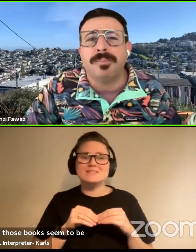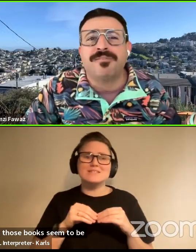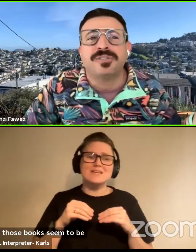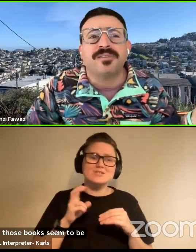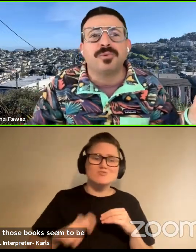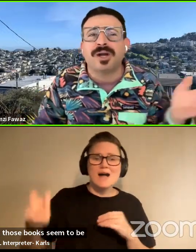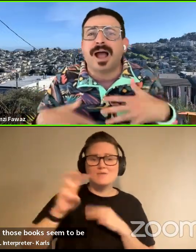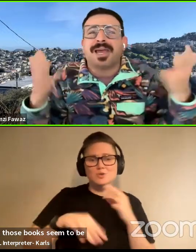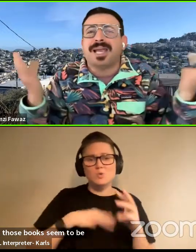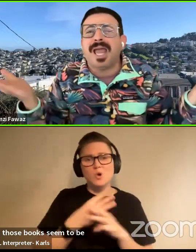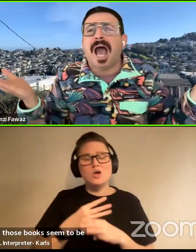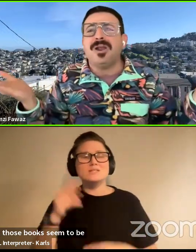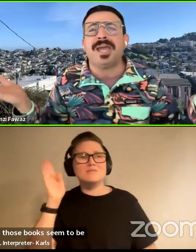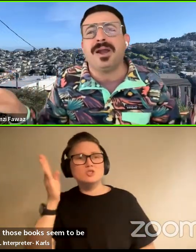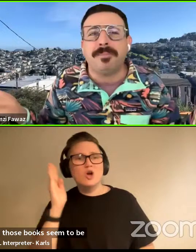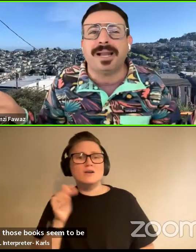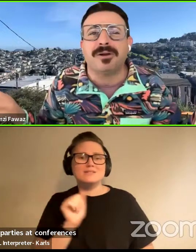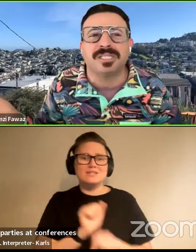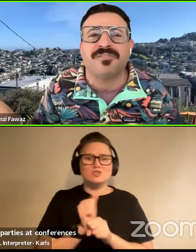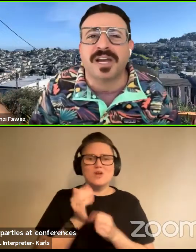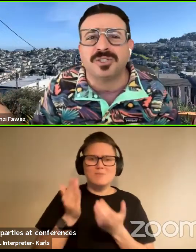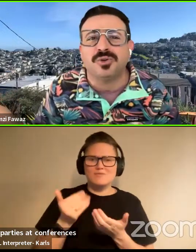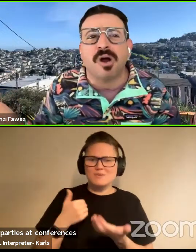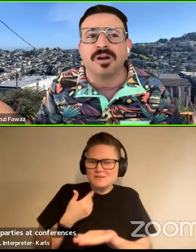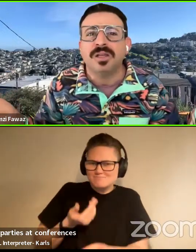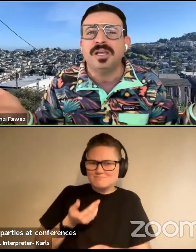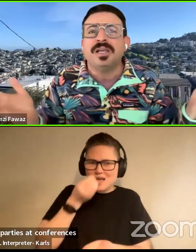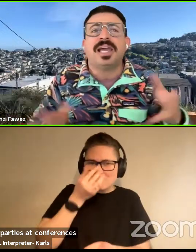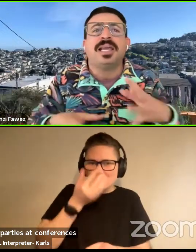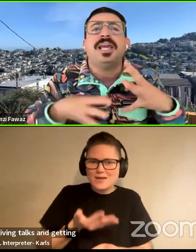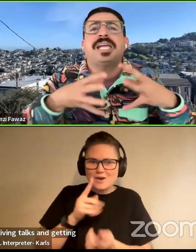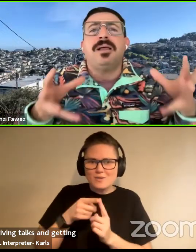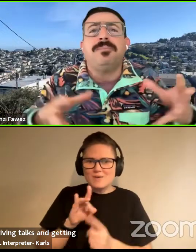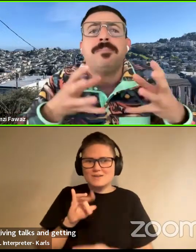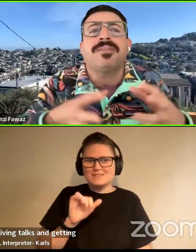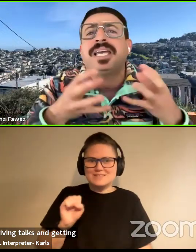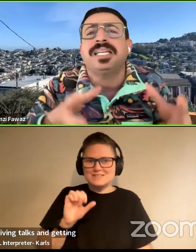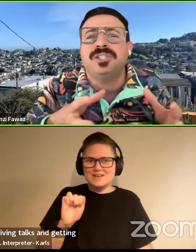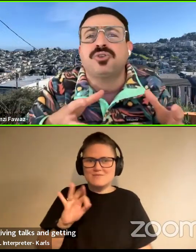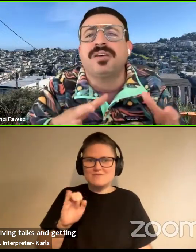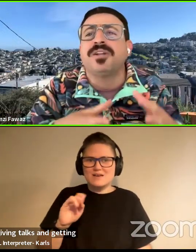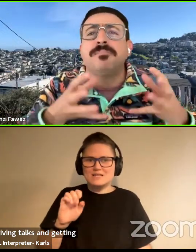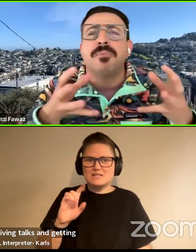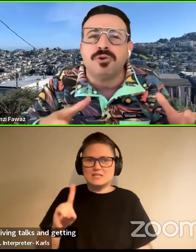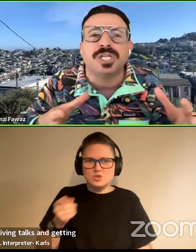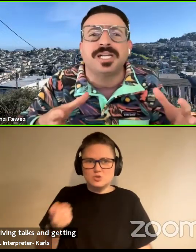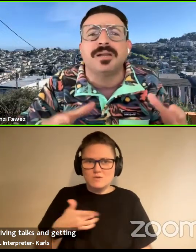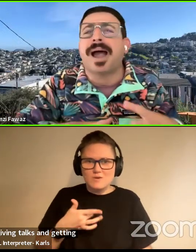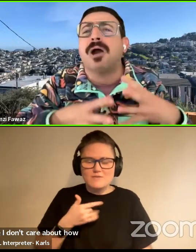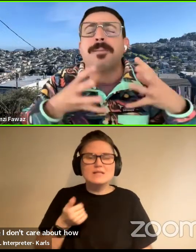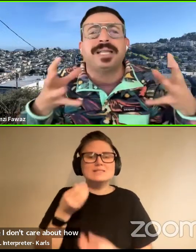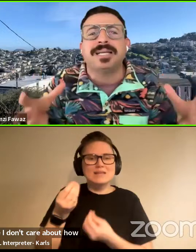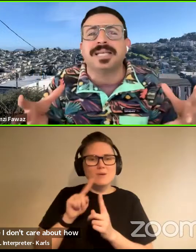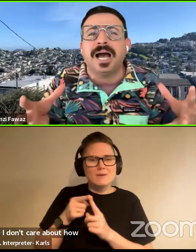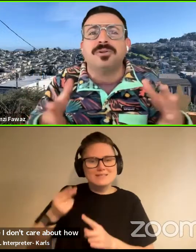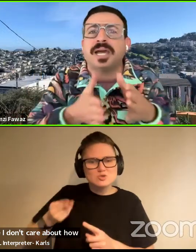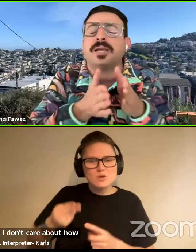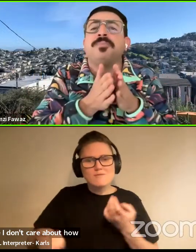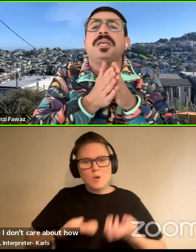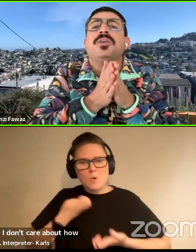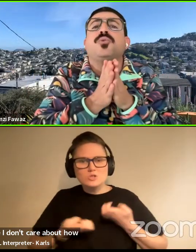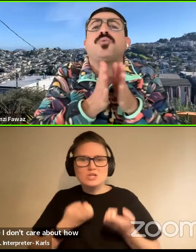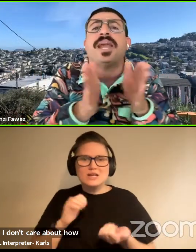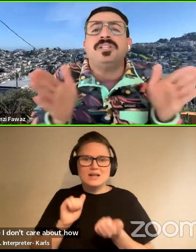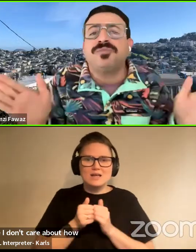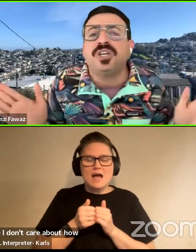getting job offers everywhere. I'm like, I don't care about how disaffected you are. Like, tell me about the history of an emotion and about how it plays